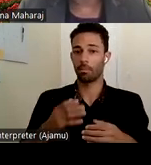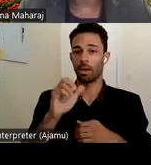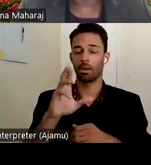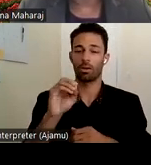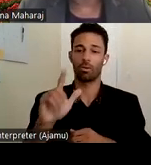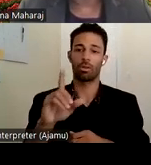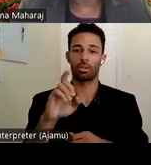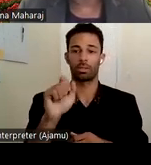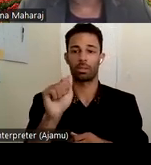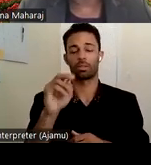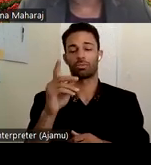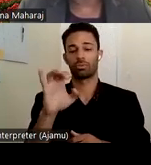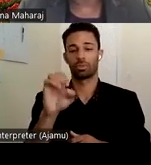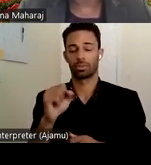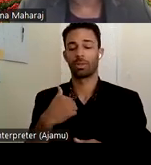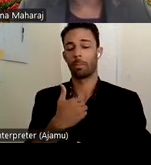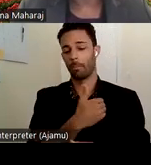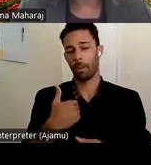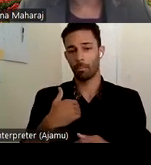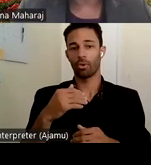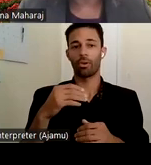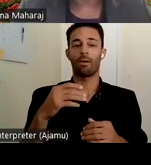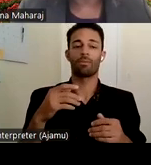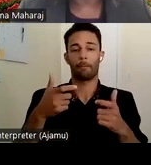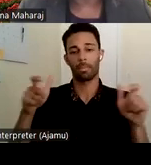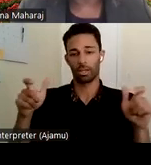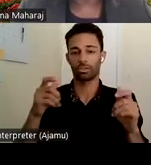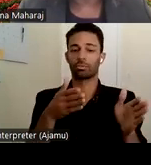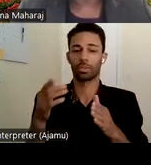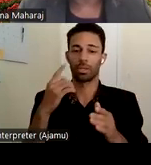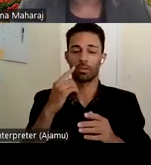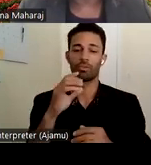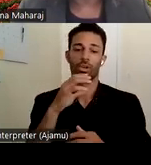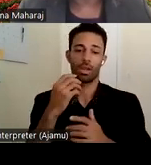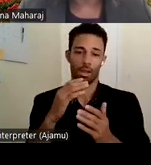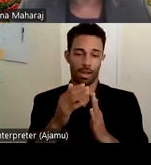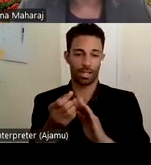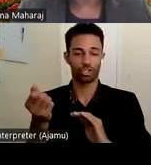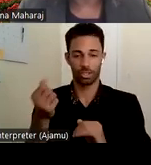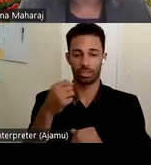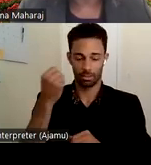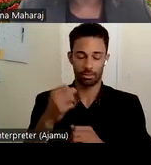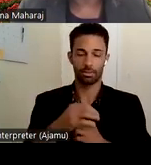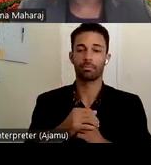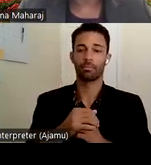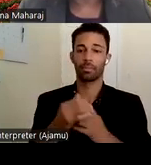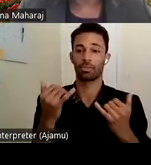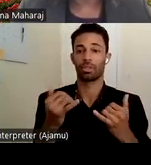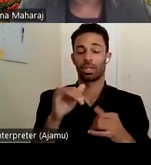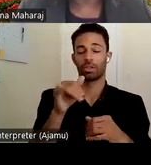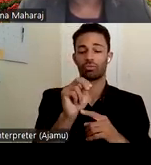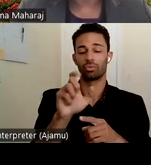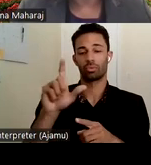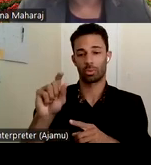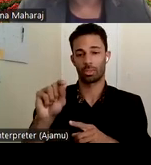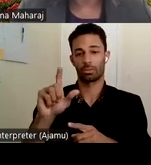Master Plan for Aging team here at CDA. And today is June 20th, 2023, and we